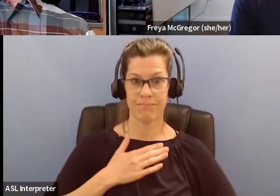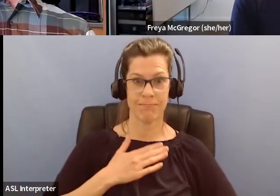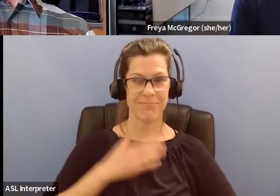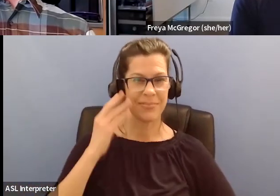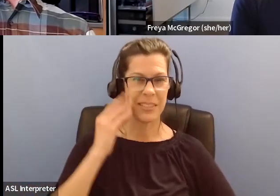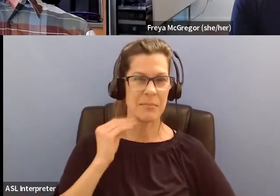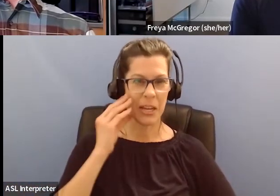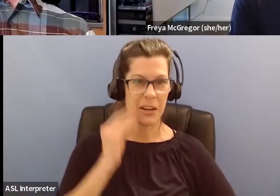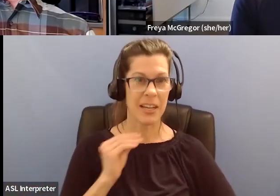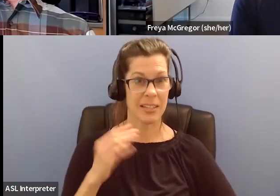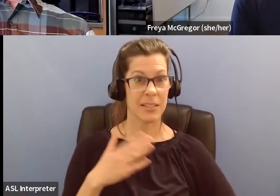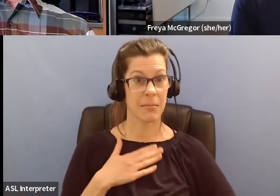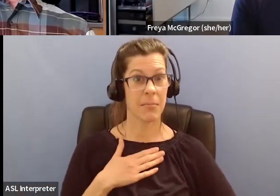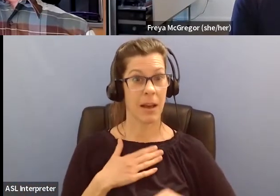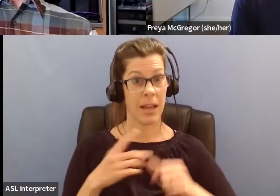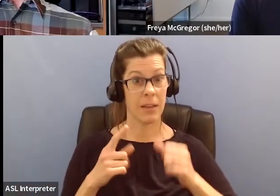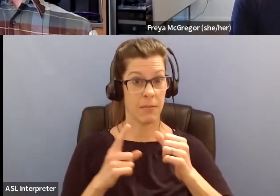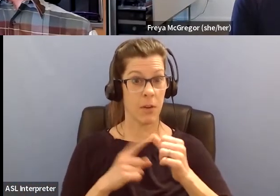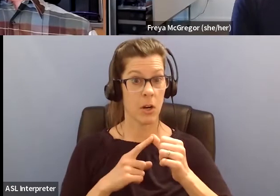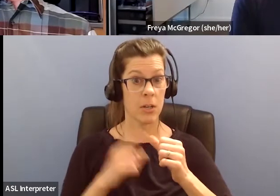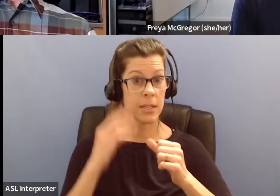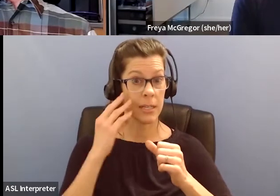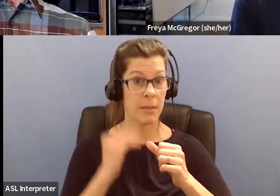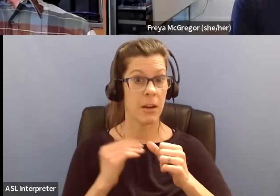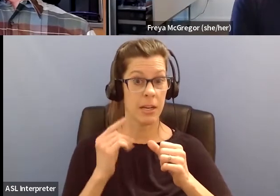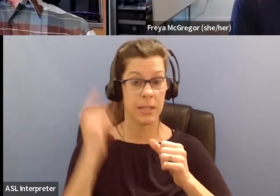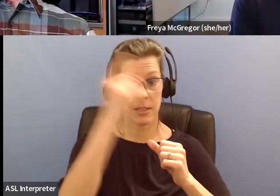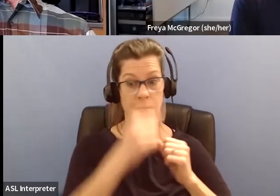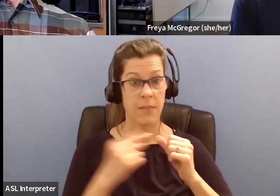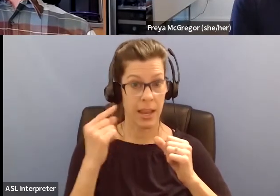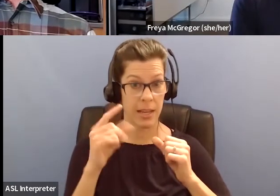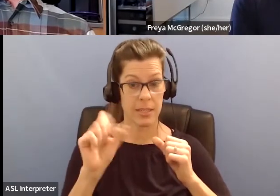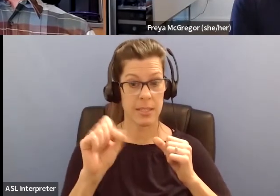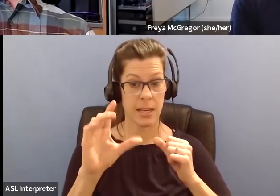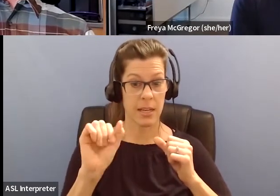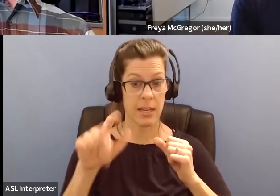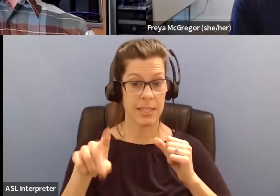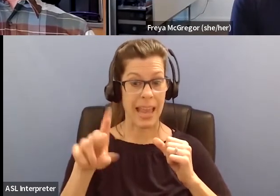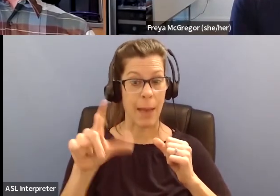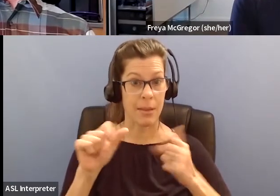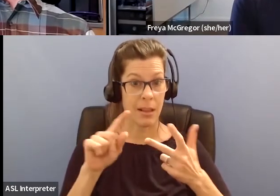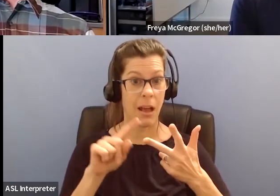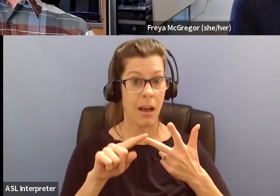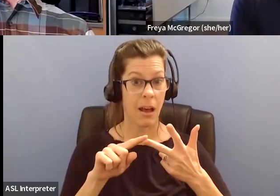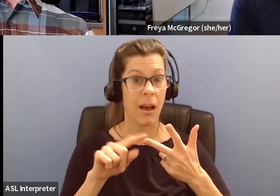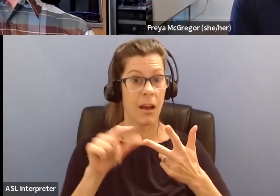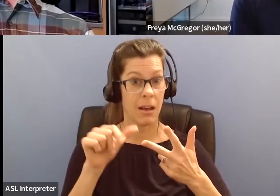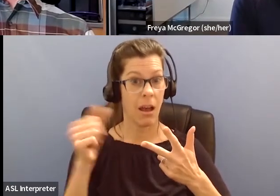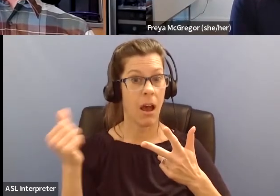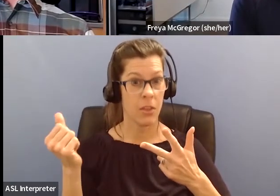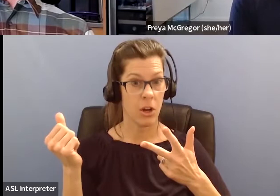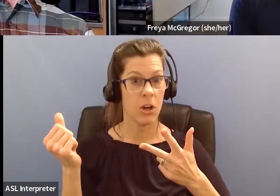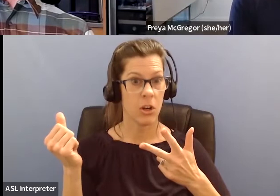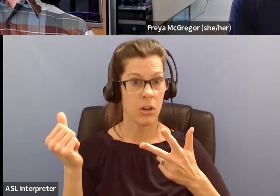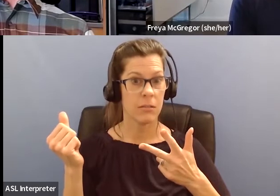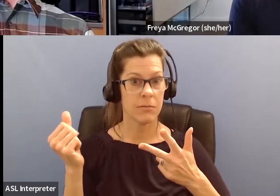were the ones that atrophied and they can stay that way, or it can spread to the rest of the body. It isn't only limited to